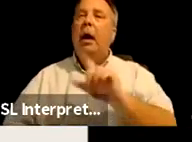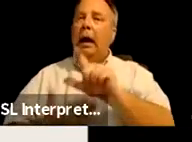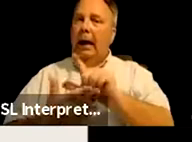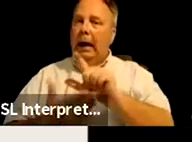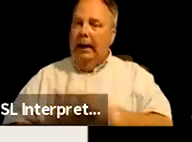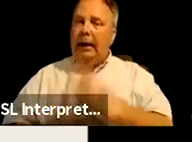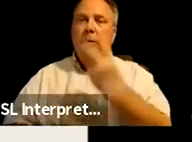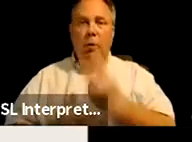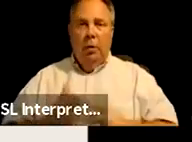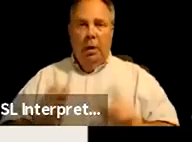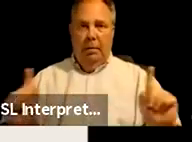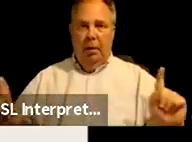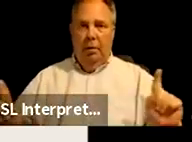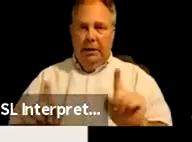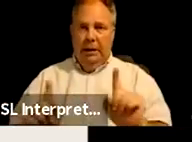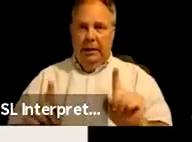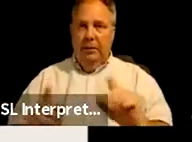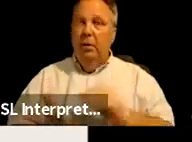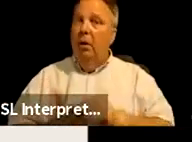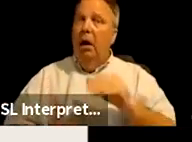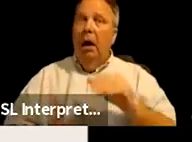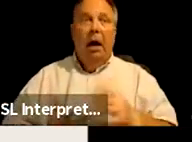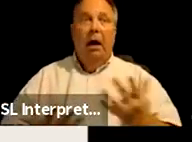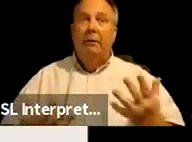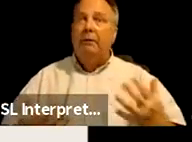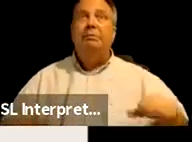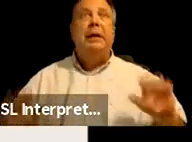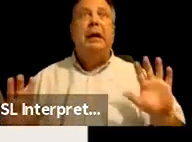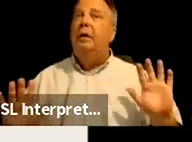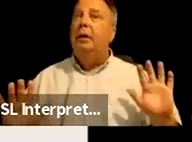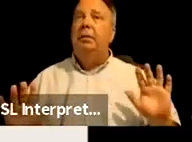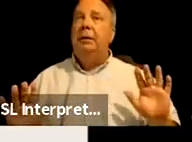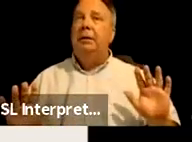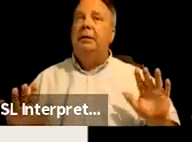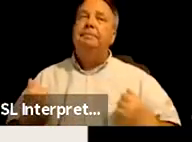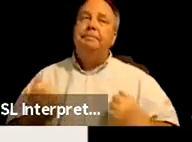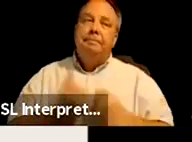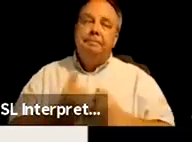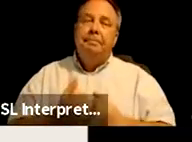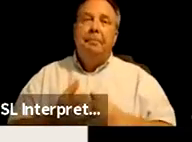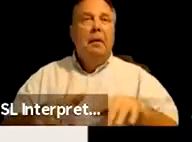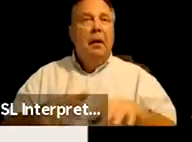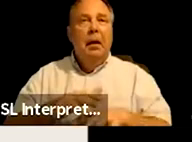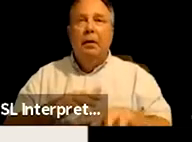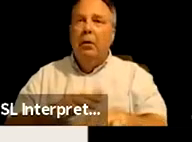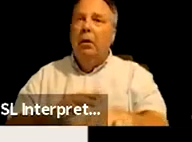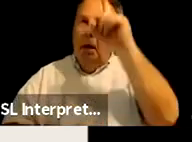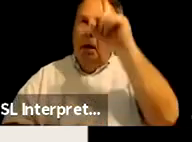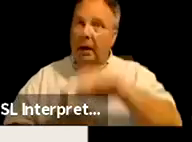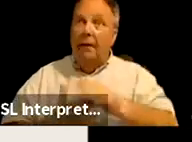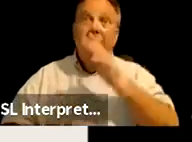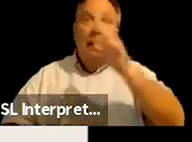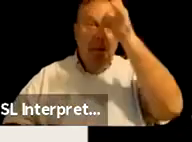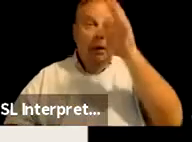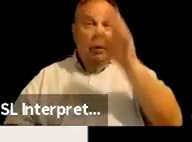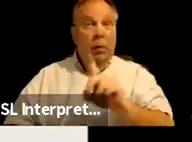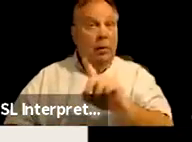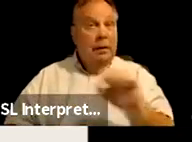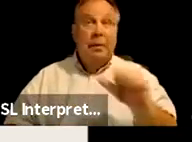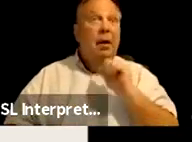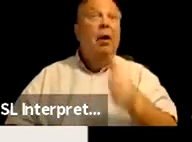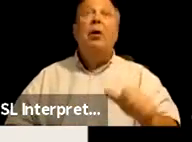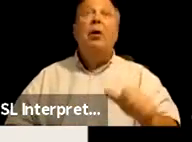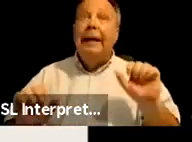both sides are often, often kind of give up affirming the underlying societal belief that parents with disabilities aren't